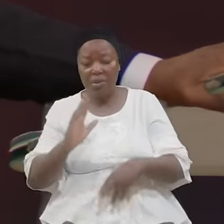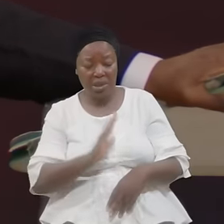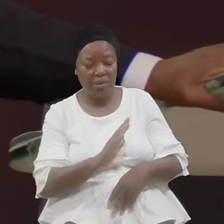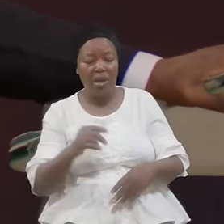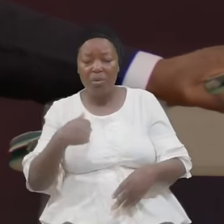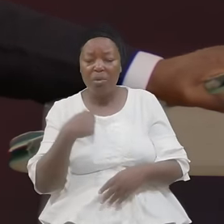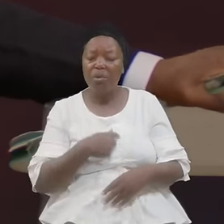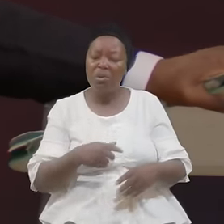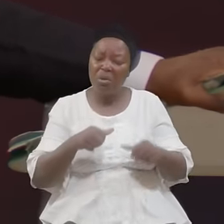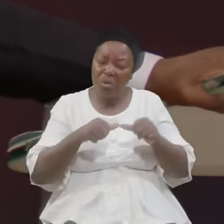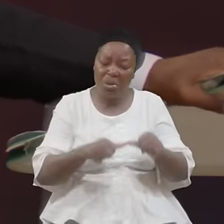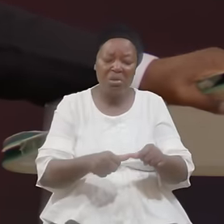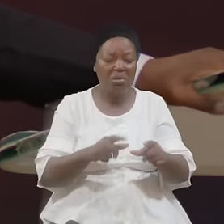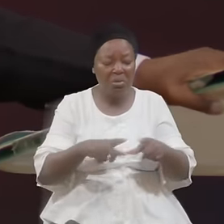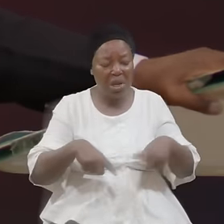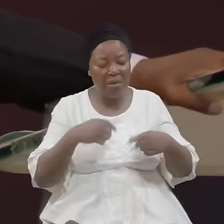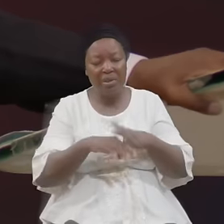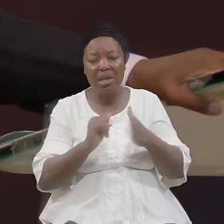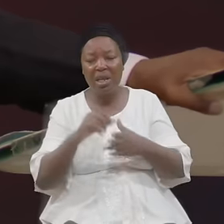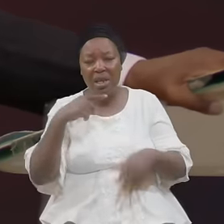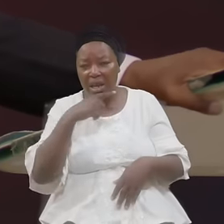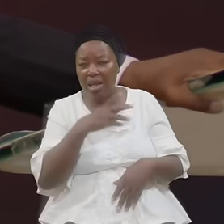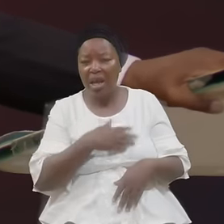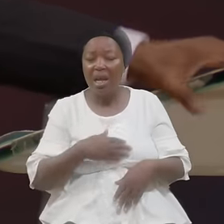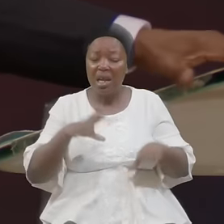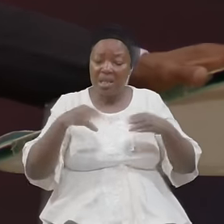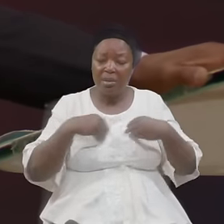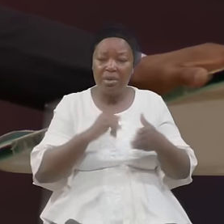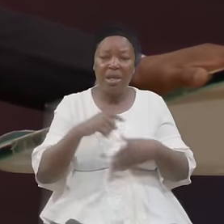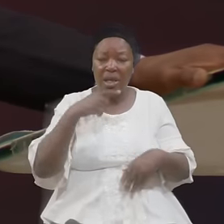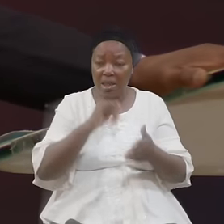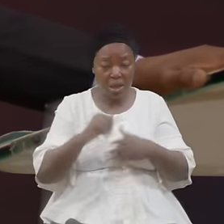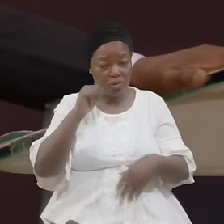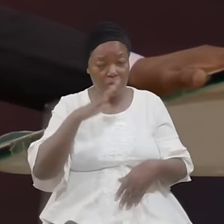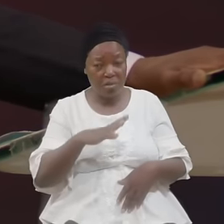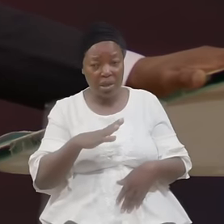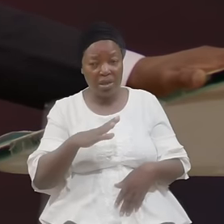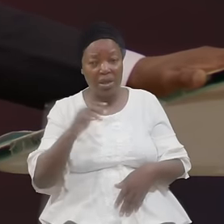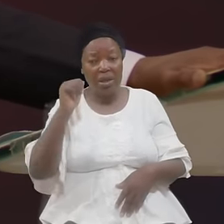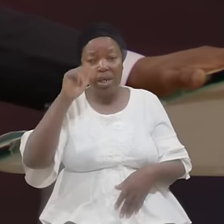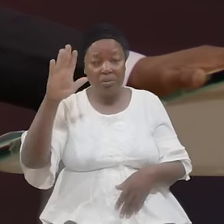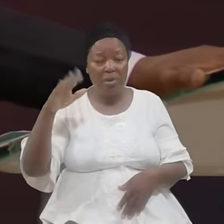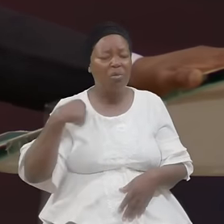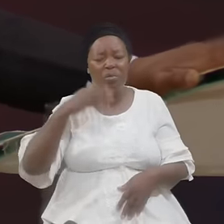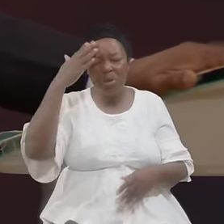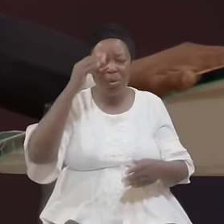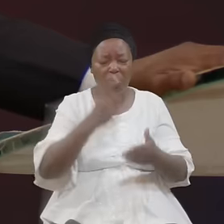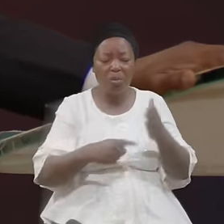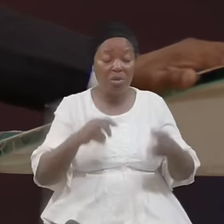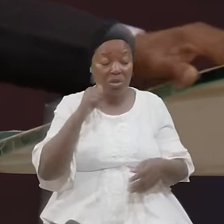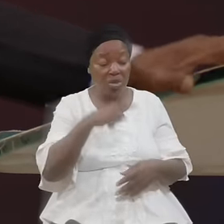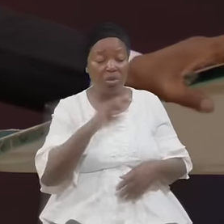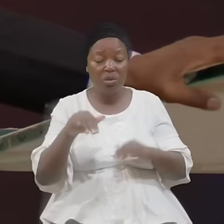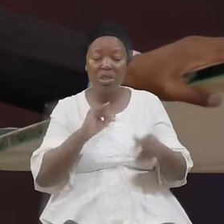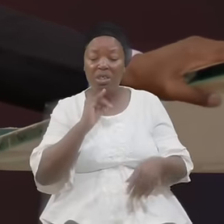Swallow In His Lie That Woman We Know What She Is Doing Is Not Right We Know